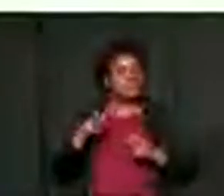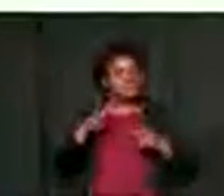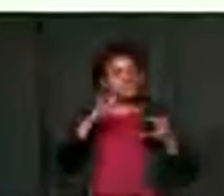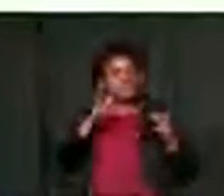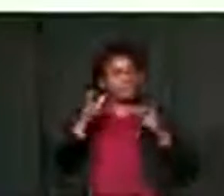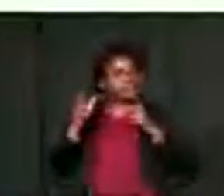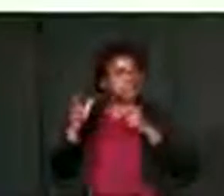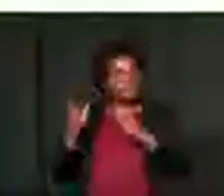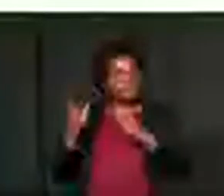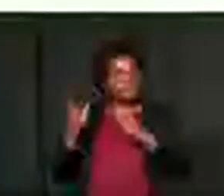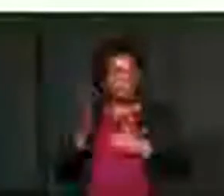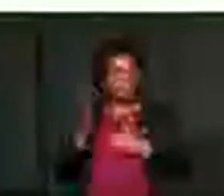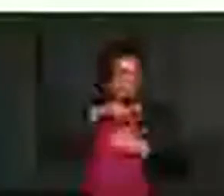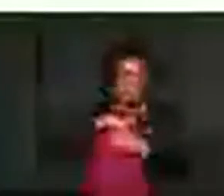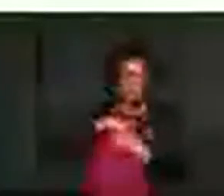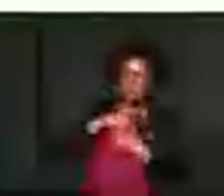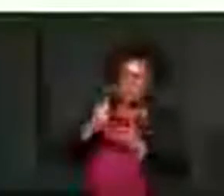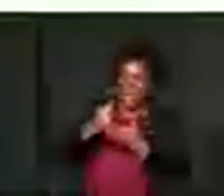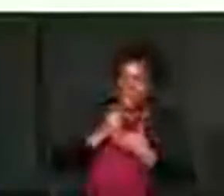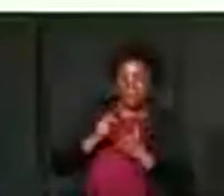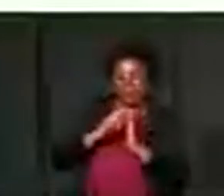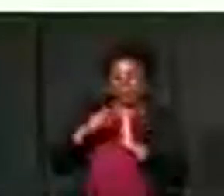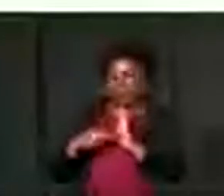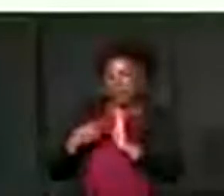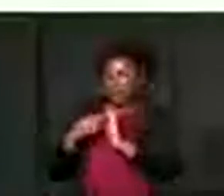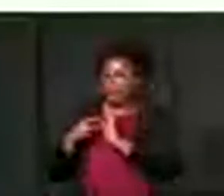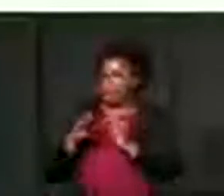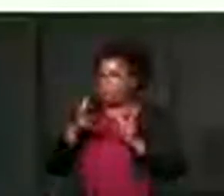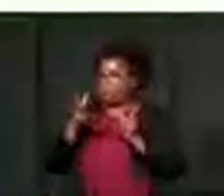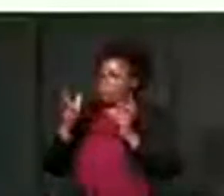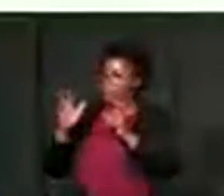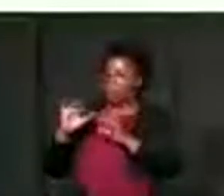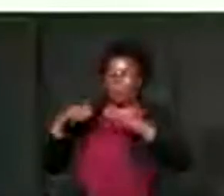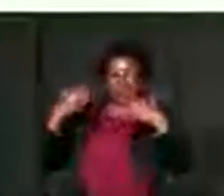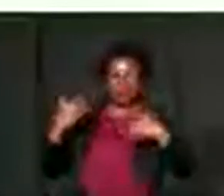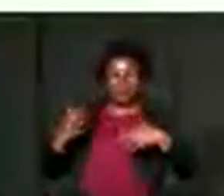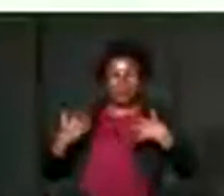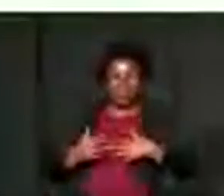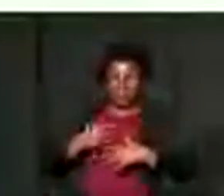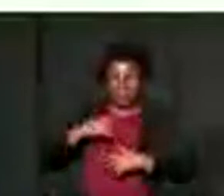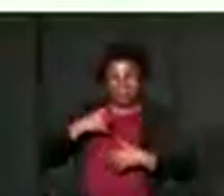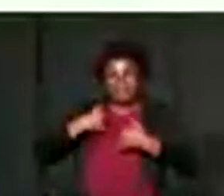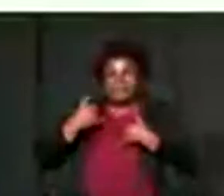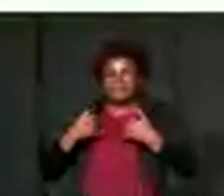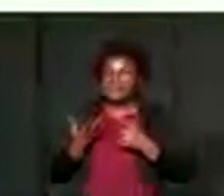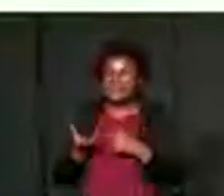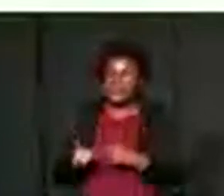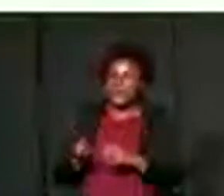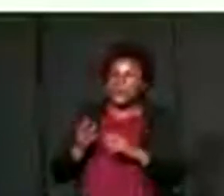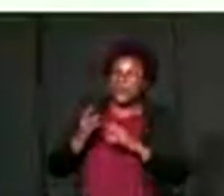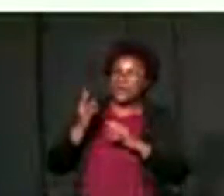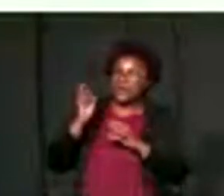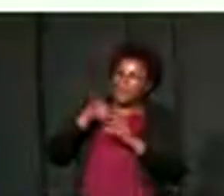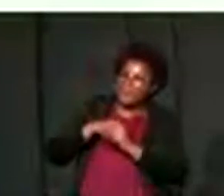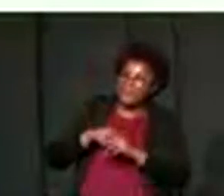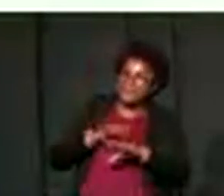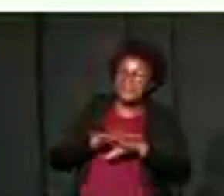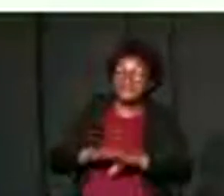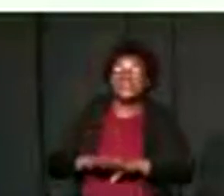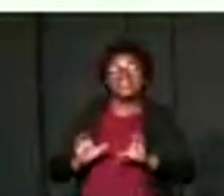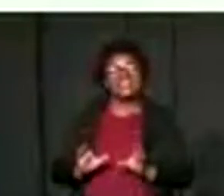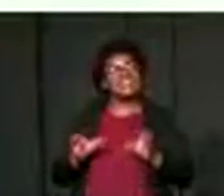different roles that all of us are enjoined by our organizations to play in the basic education sector.